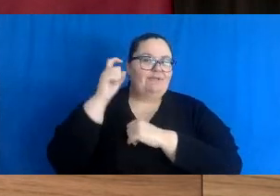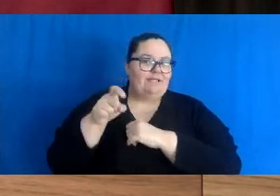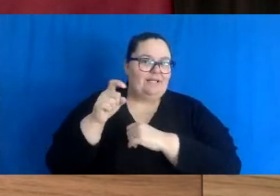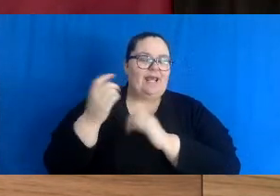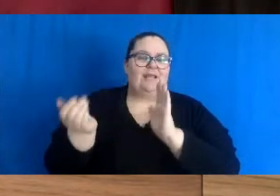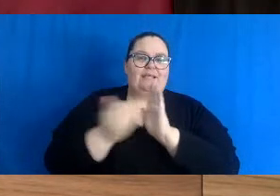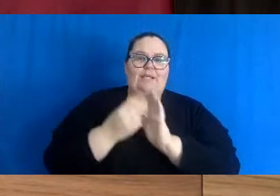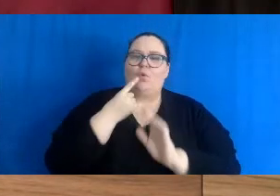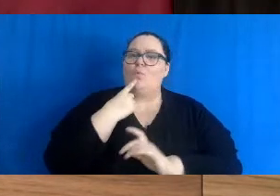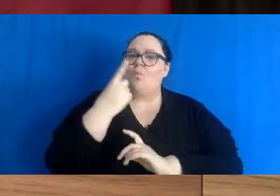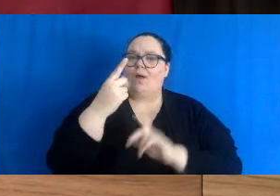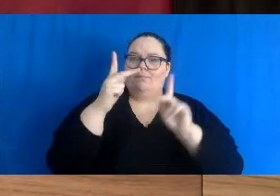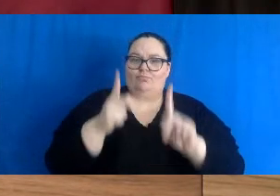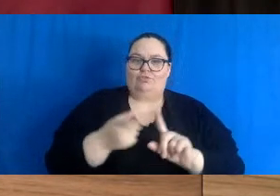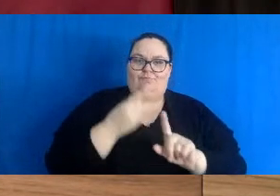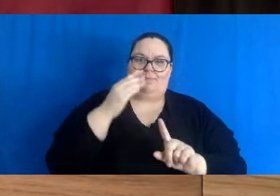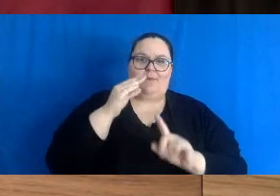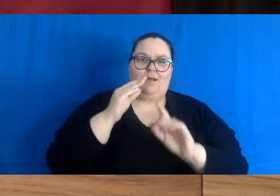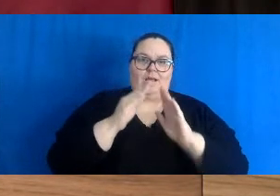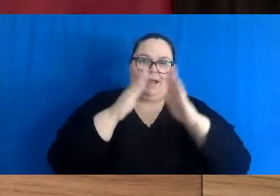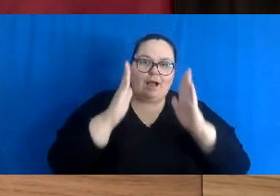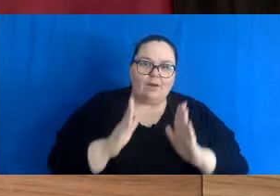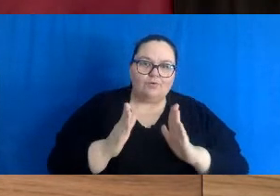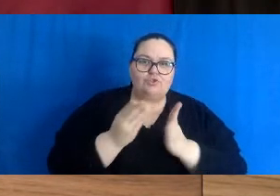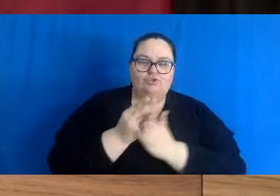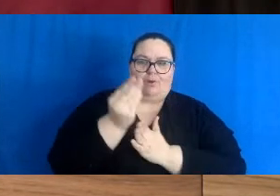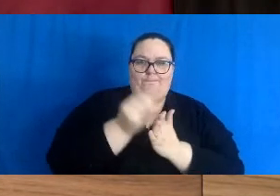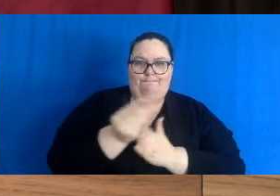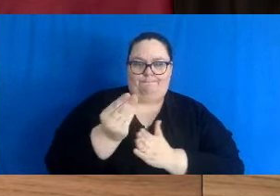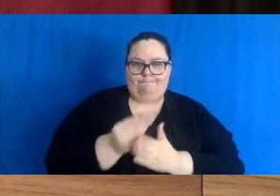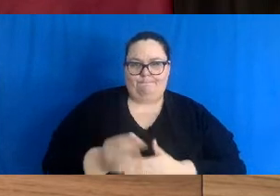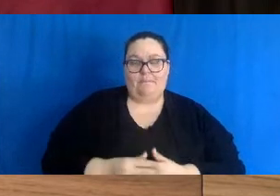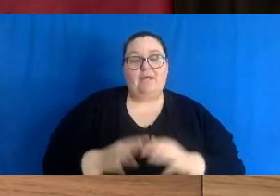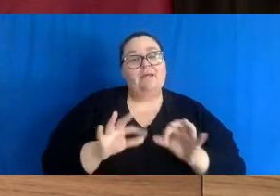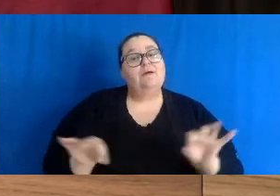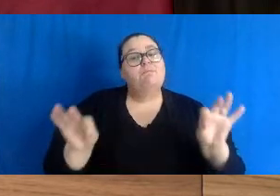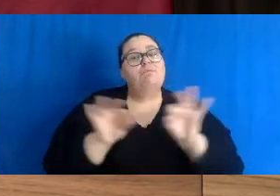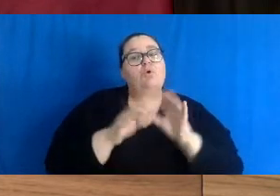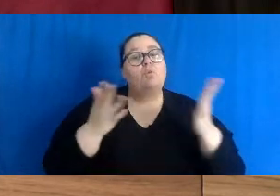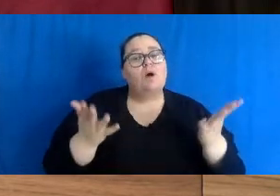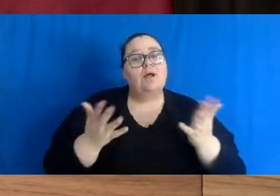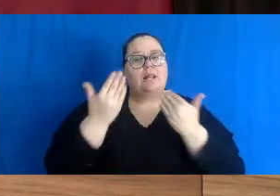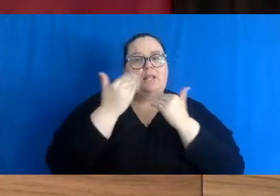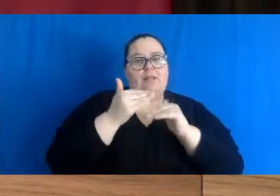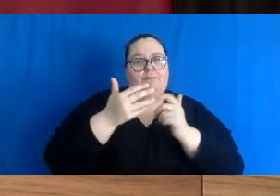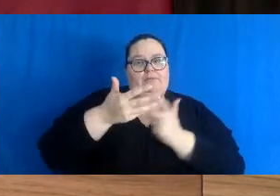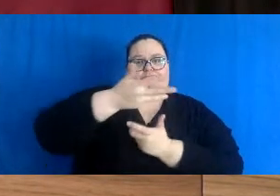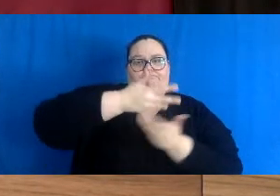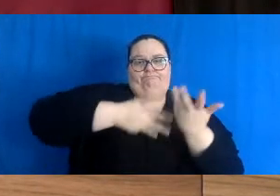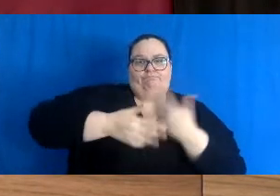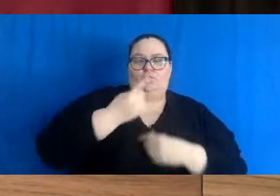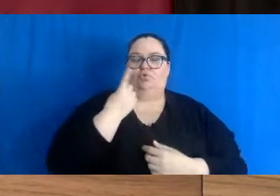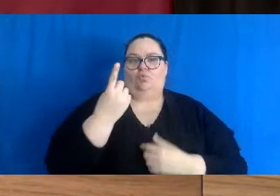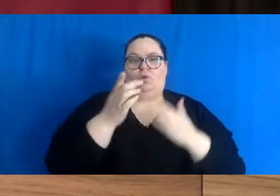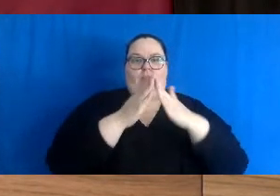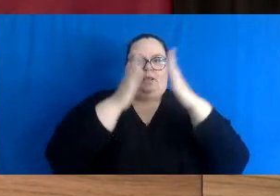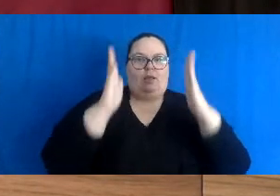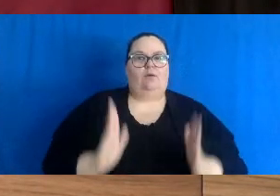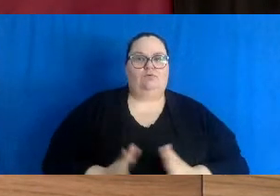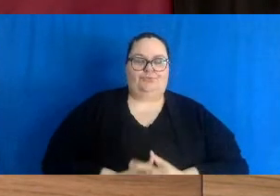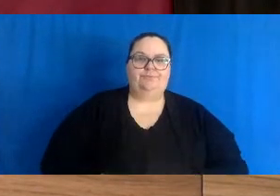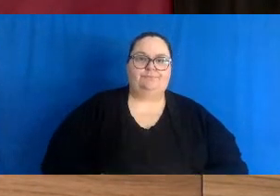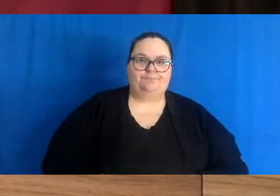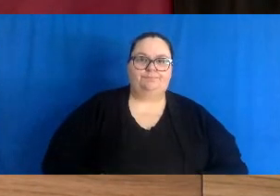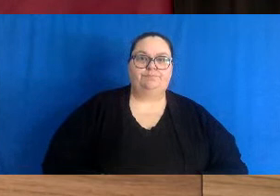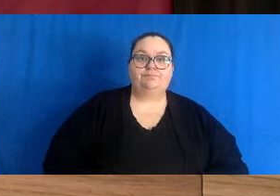shopping. But the most important action we can all take is to limit our personal contacts to a single household bubble. A